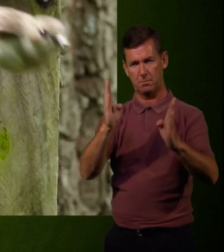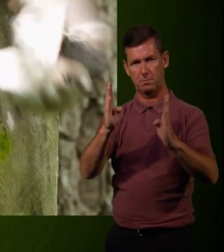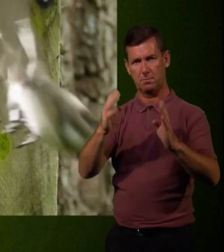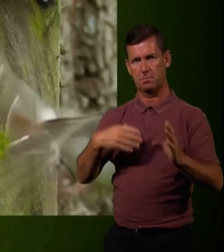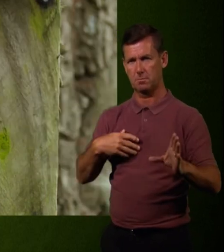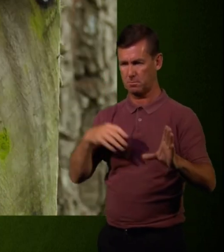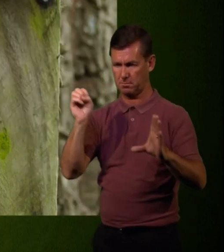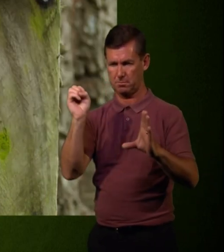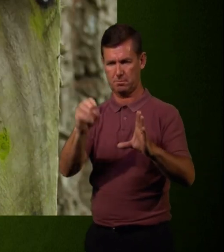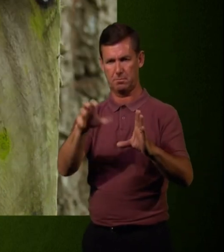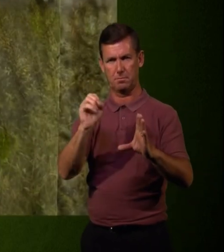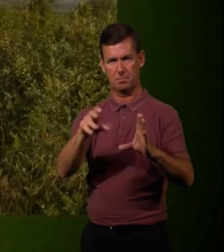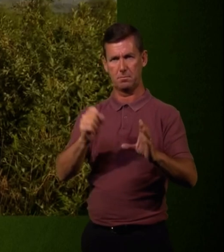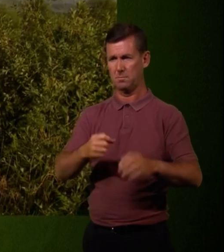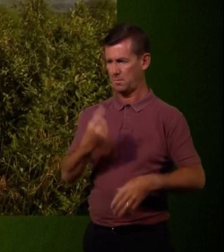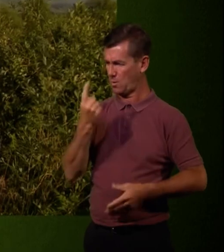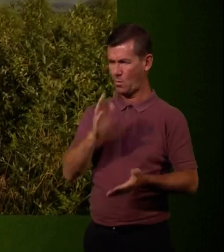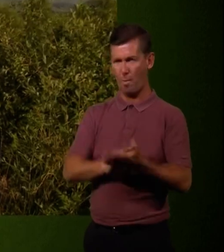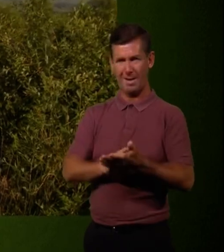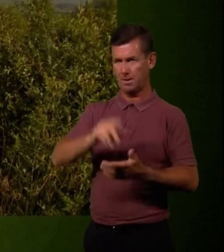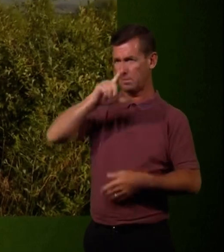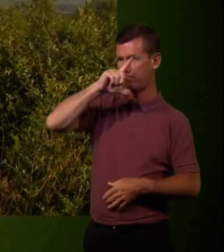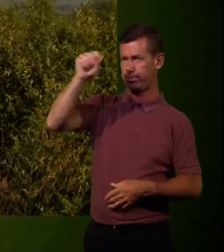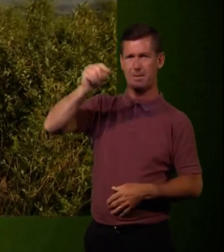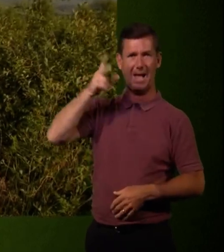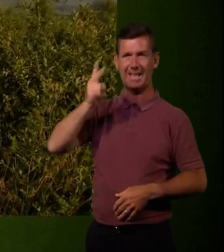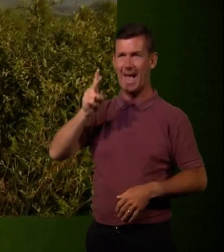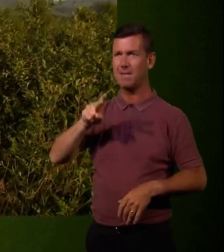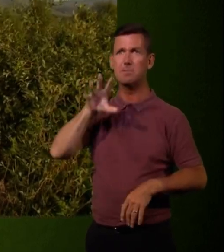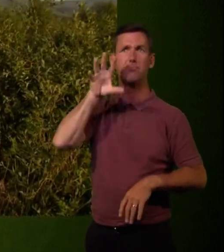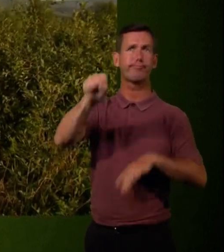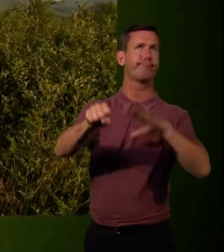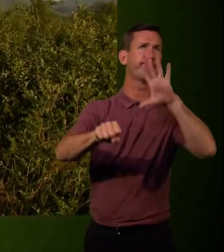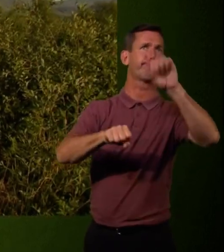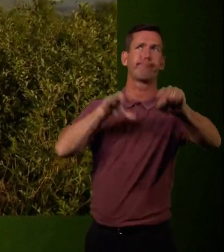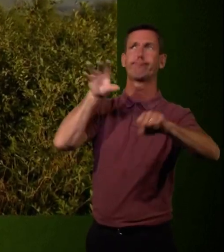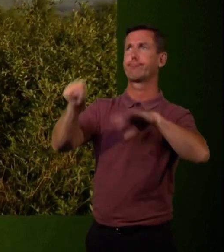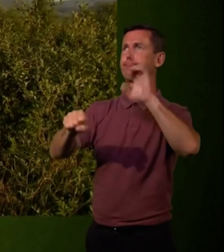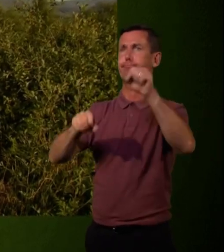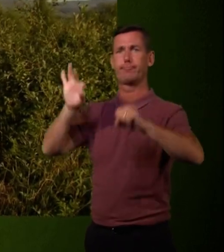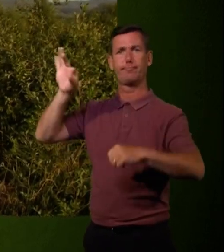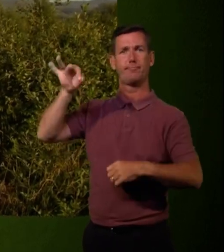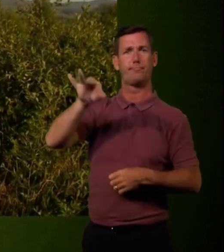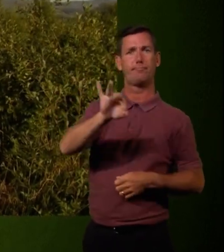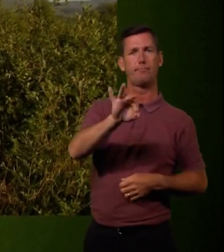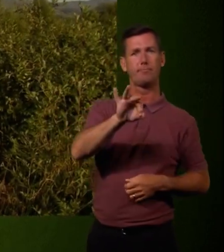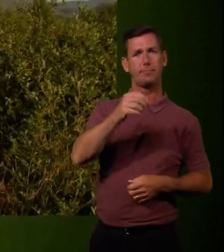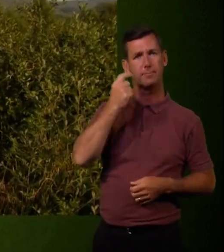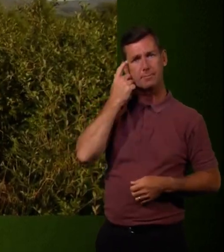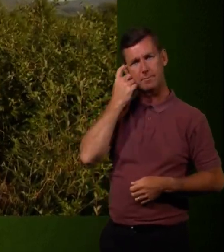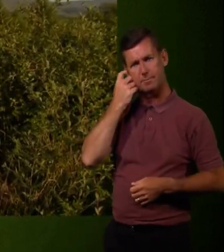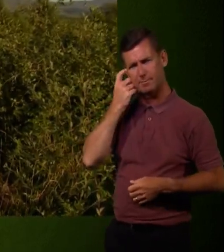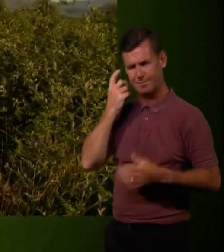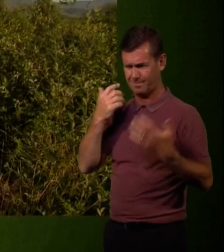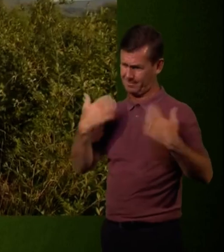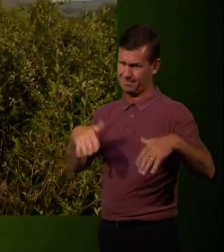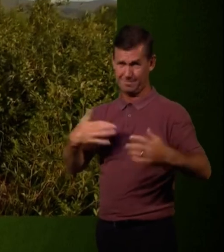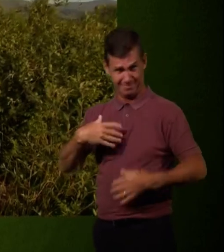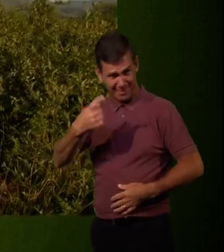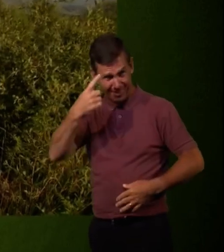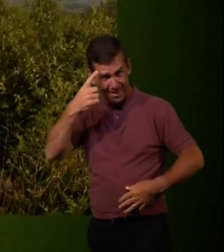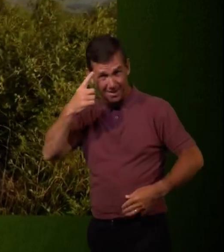in in less than a minute. She's out to do it all again. Now I've said this is quite a feat catching